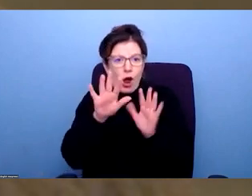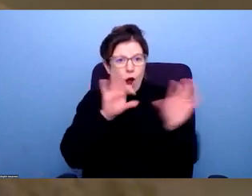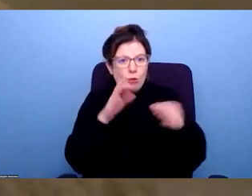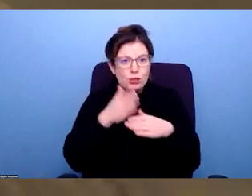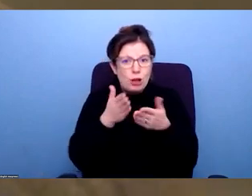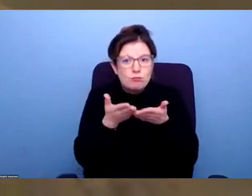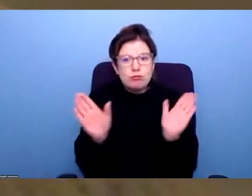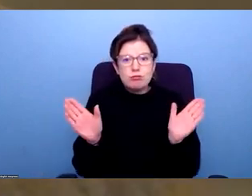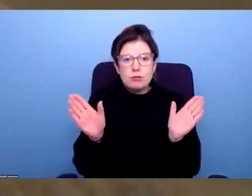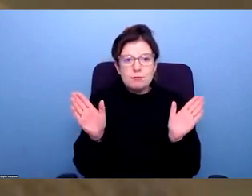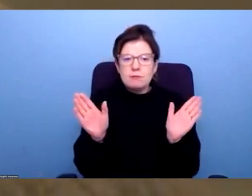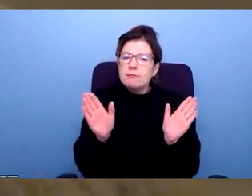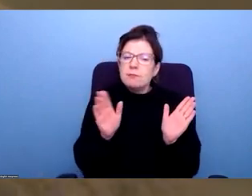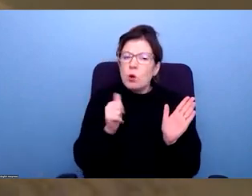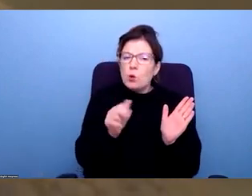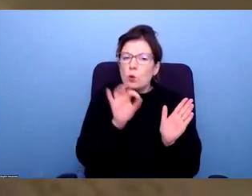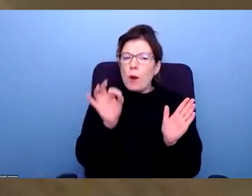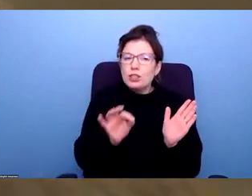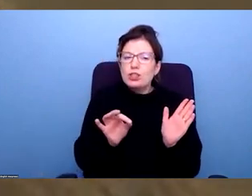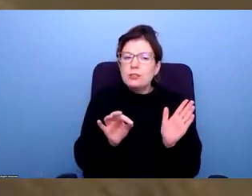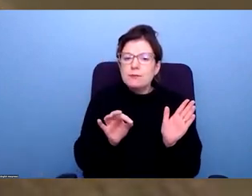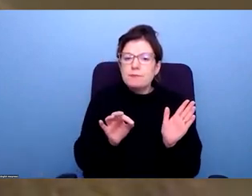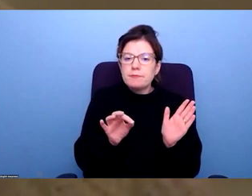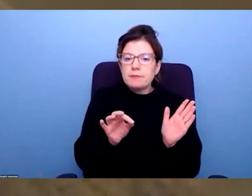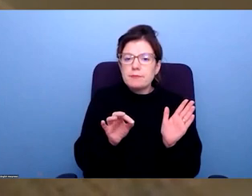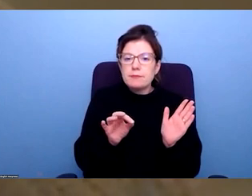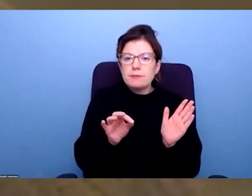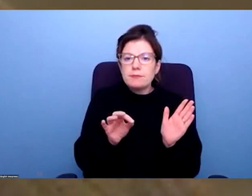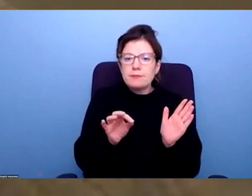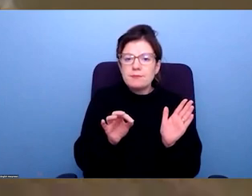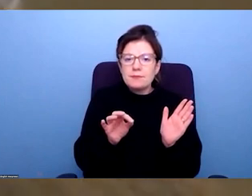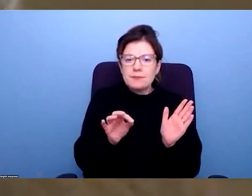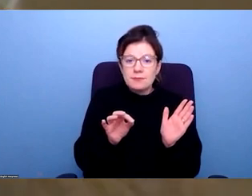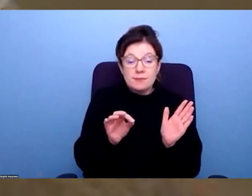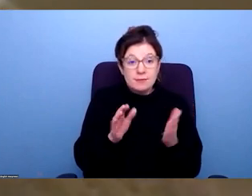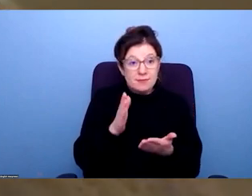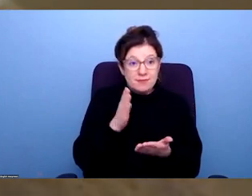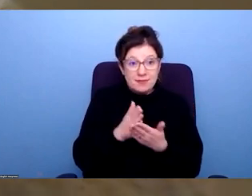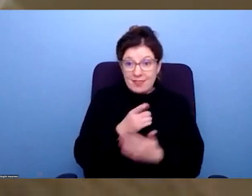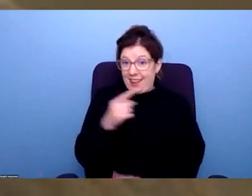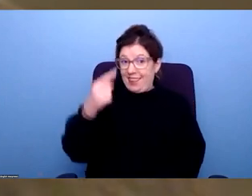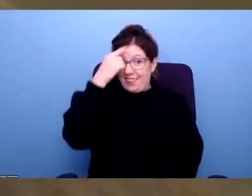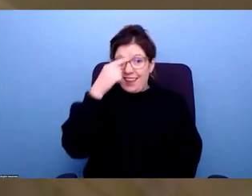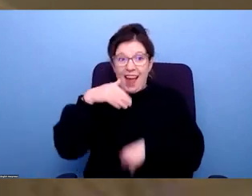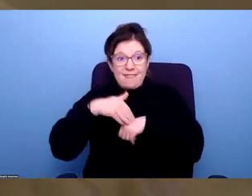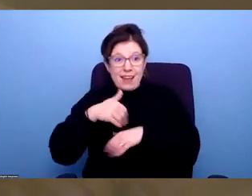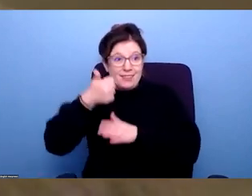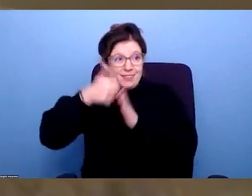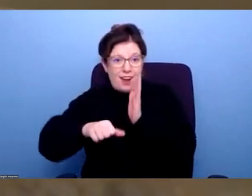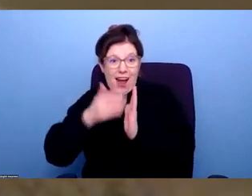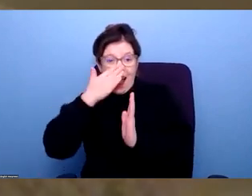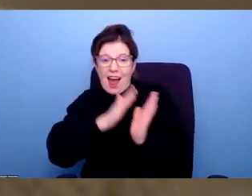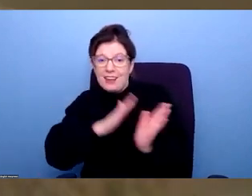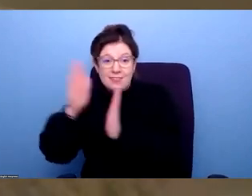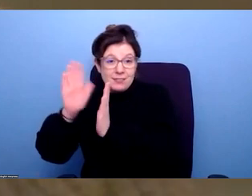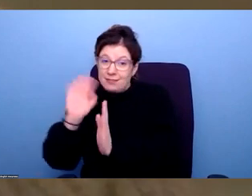I think it's a really good question. And I think actually this starts a lot earlier than people really realise and the ramifications